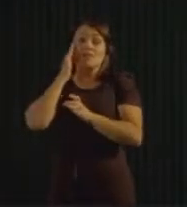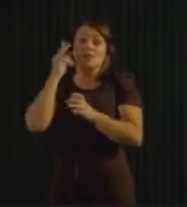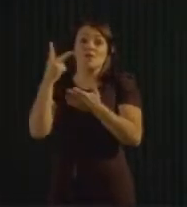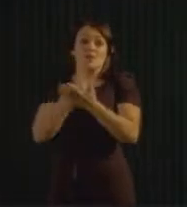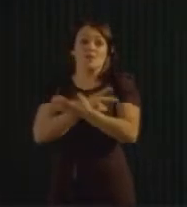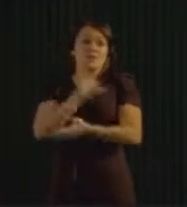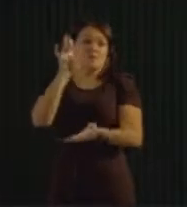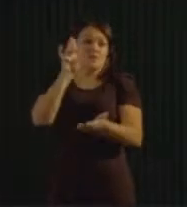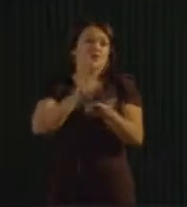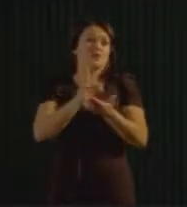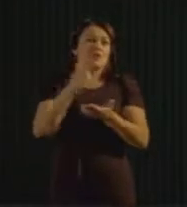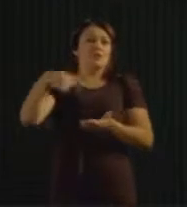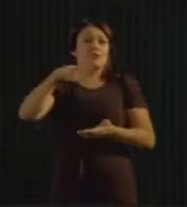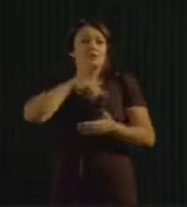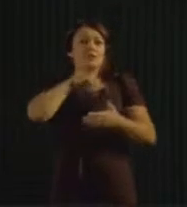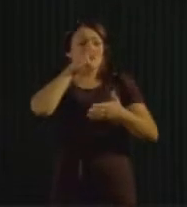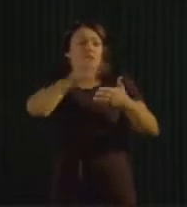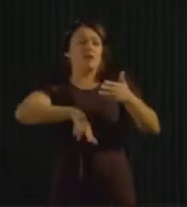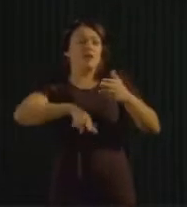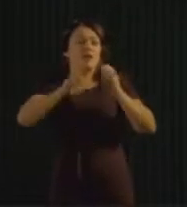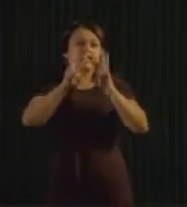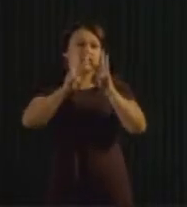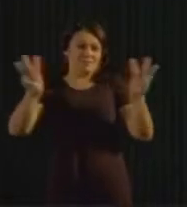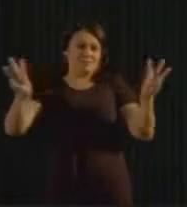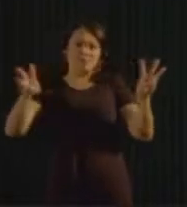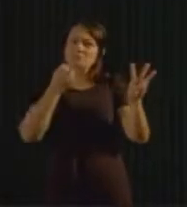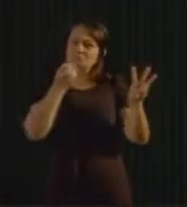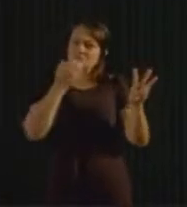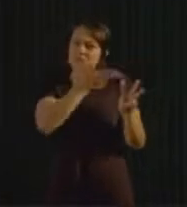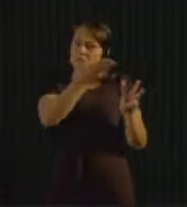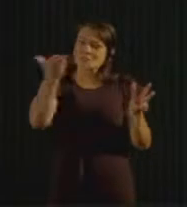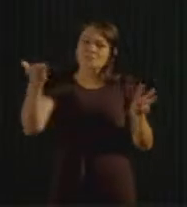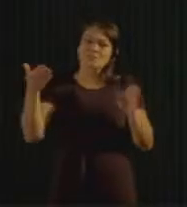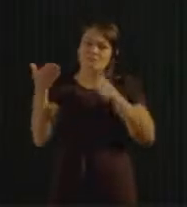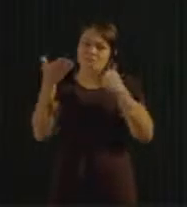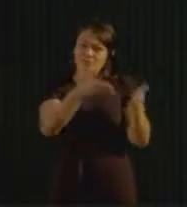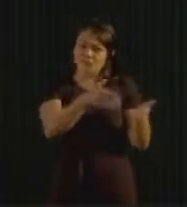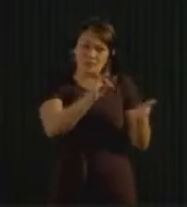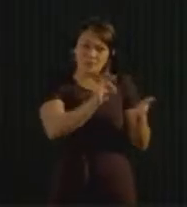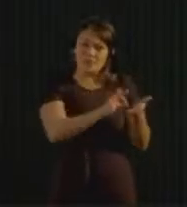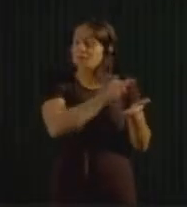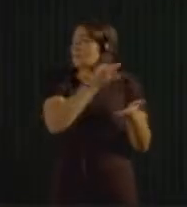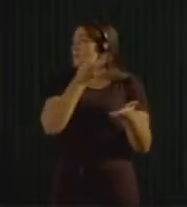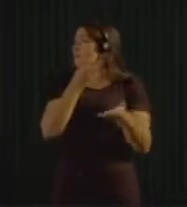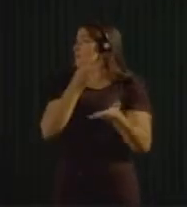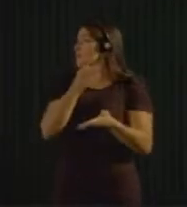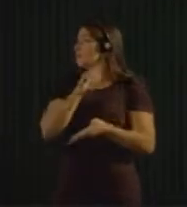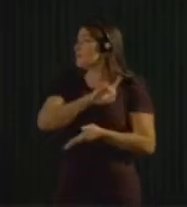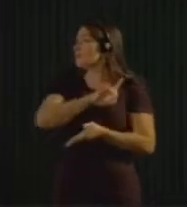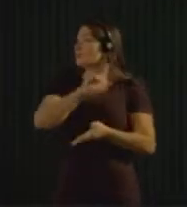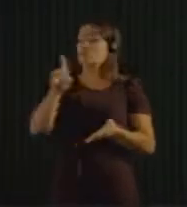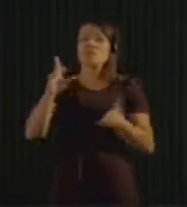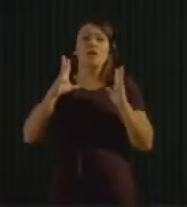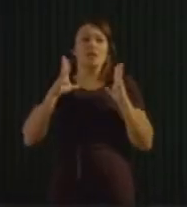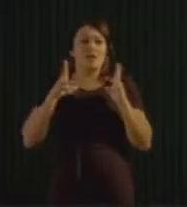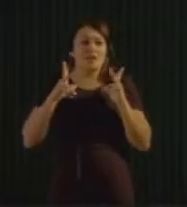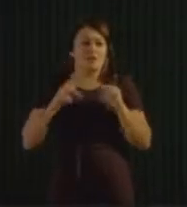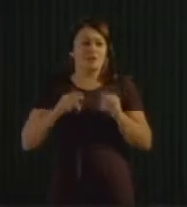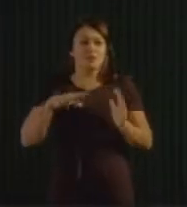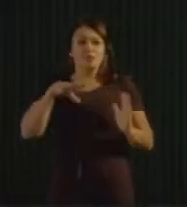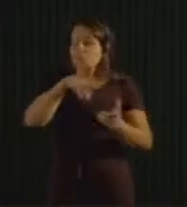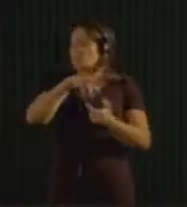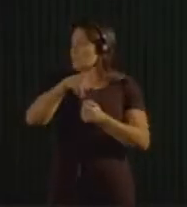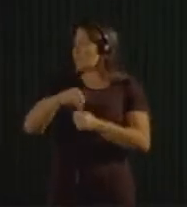on our homepage, the worldcleanupday.org. And to all people, I say,